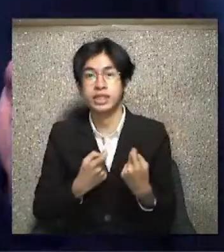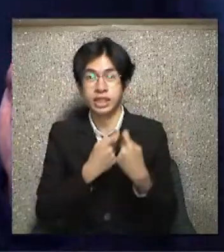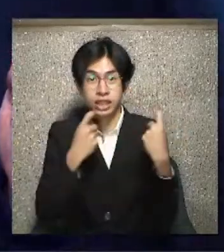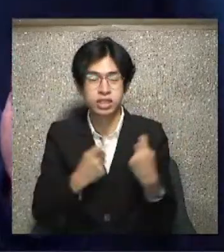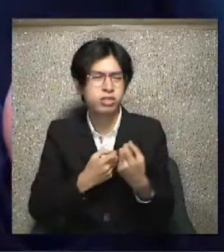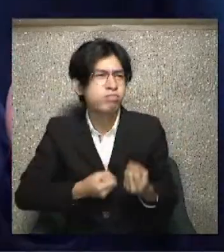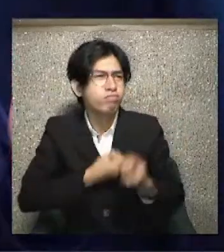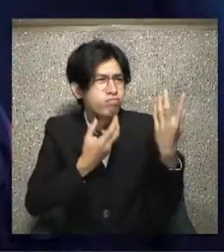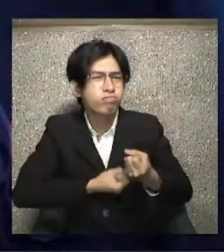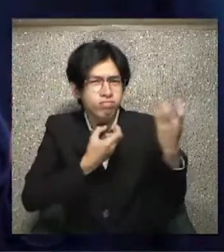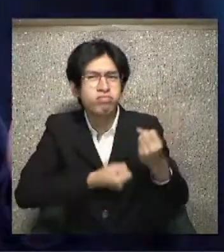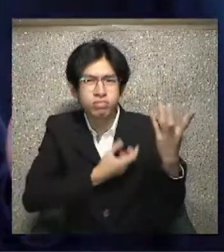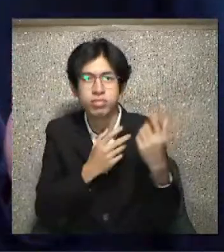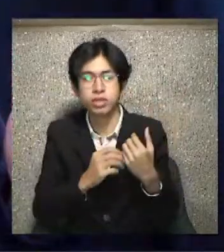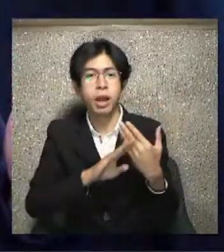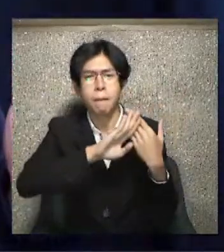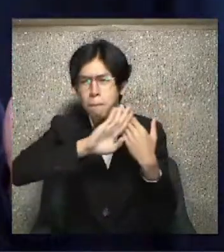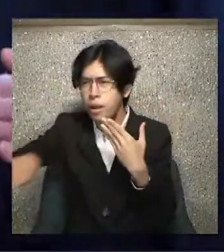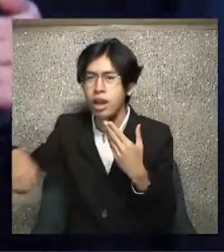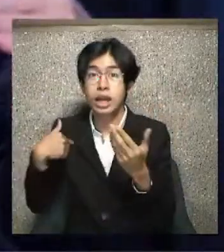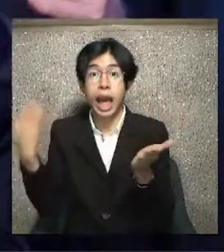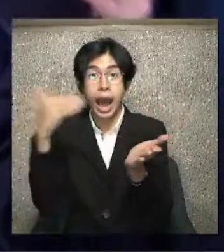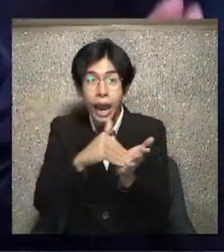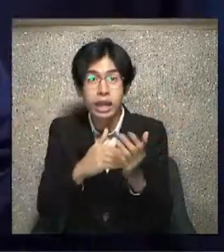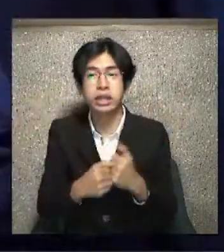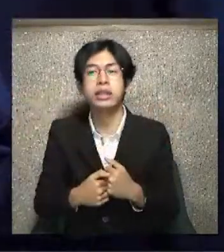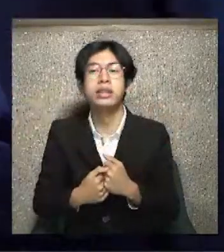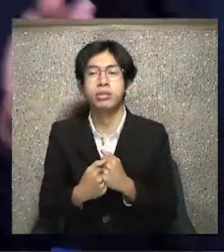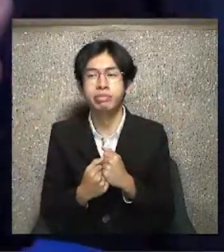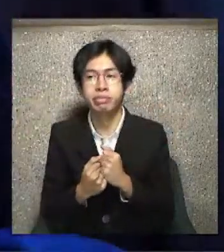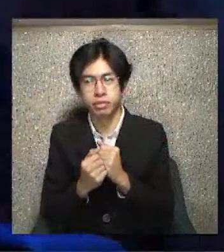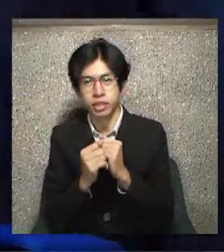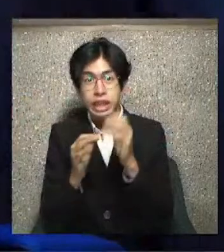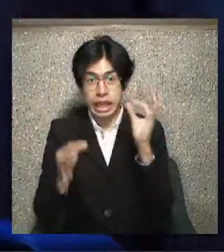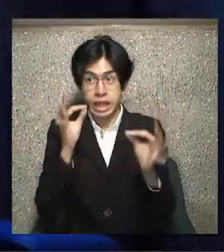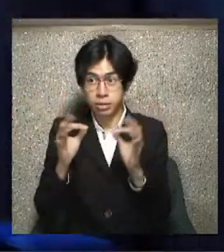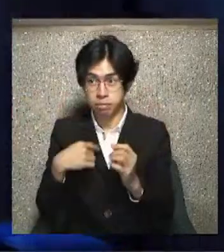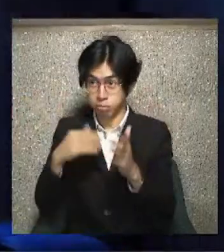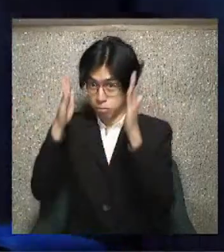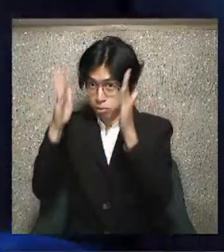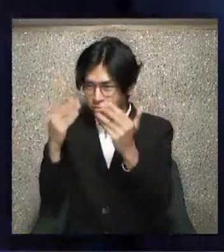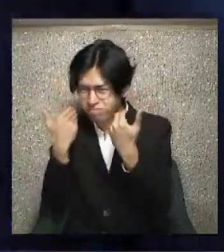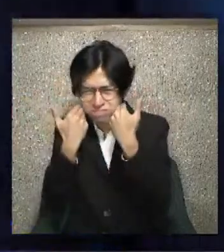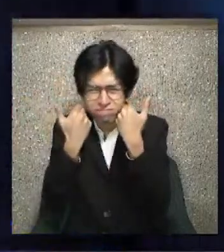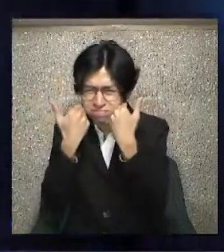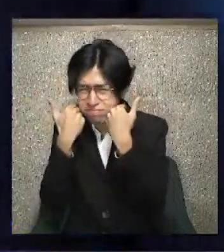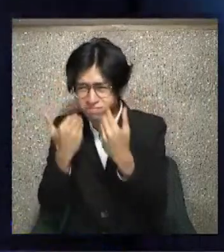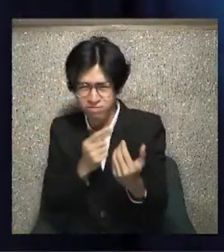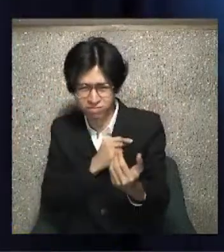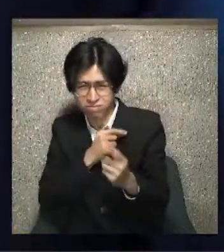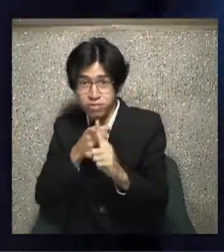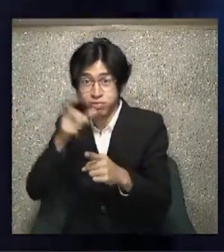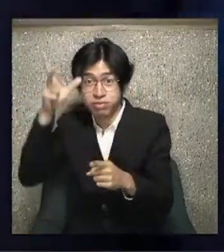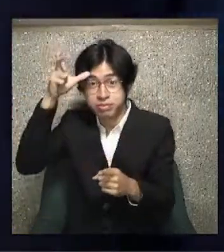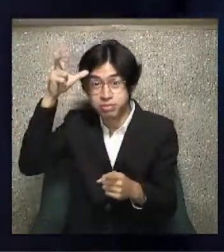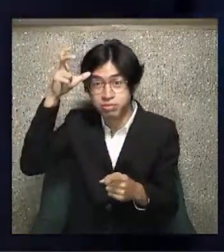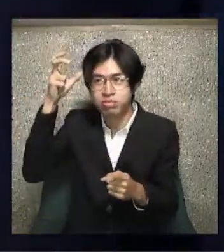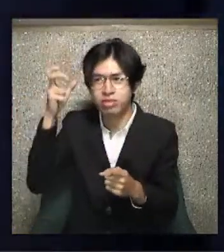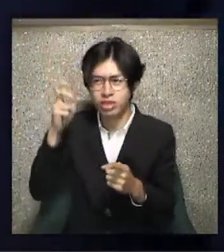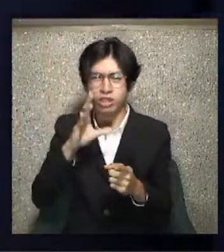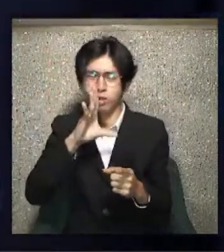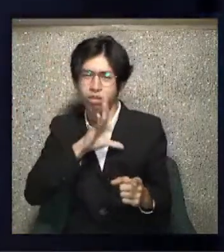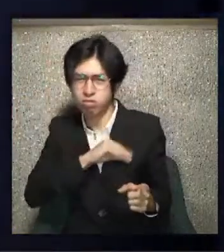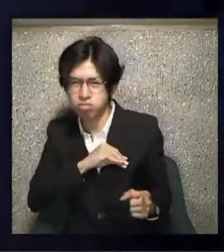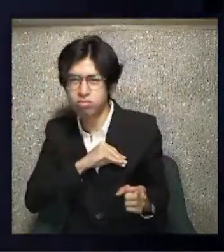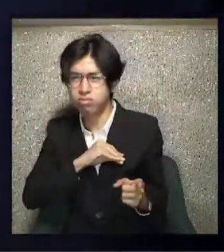any move backward is not coming from Jesus, it's coming from Satan who wants to discourage you. don't be discouraged, but